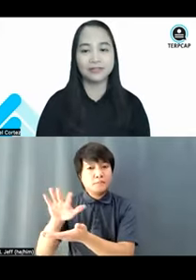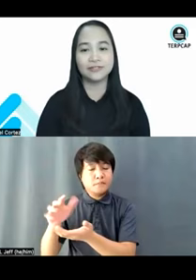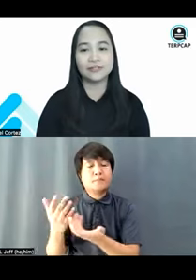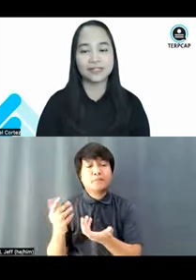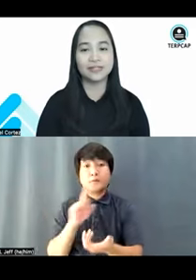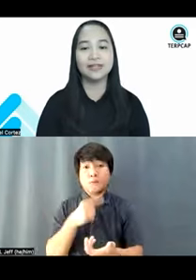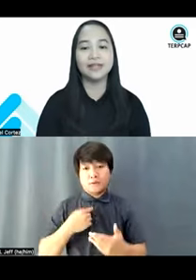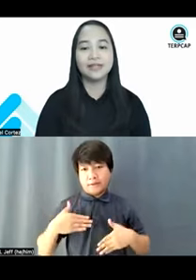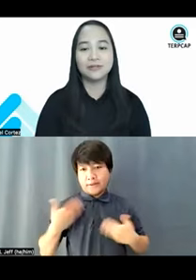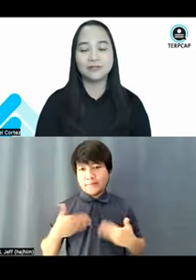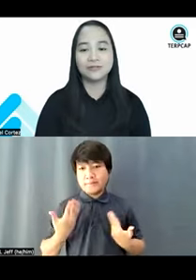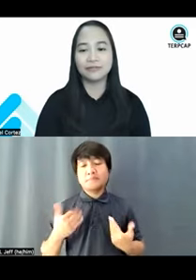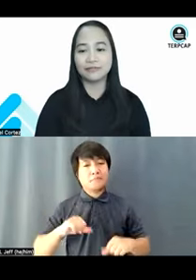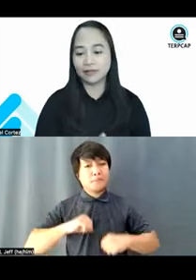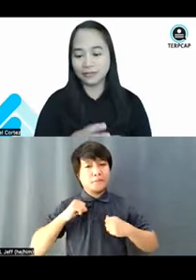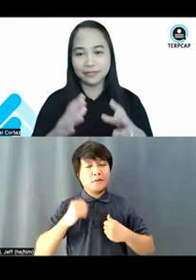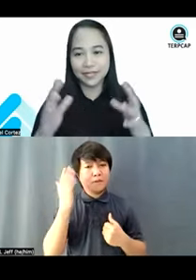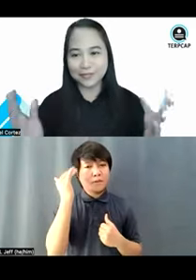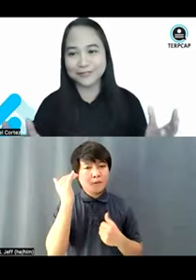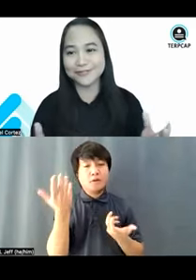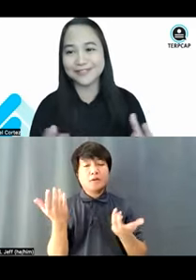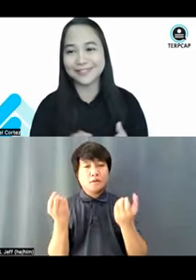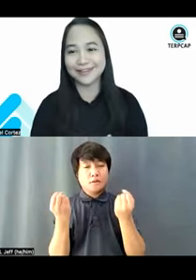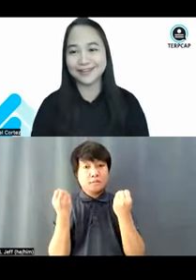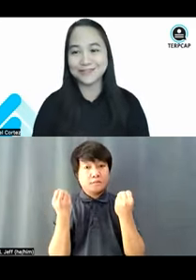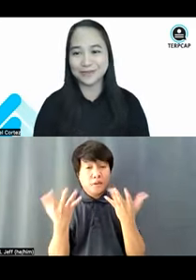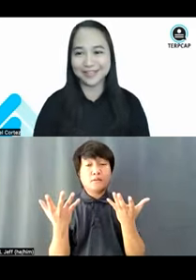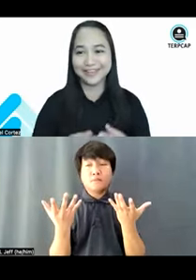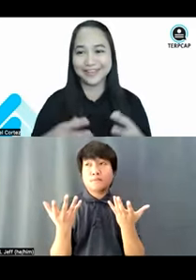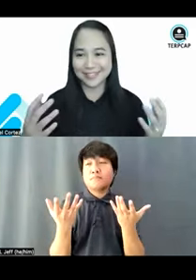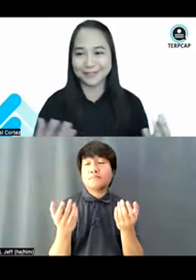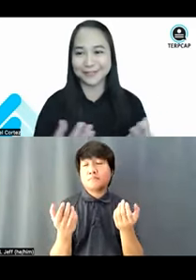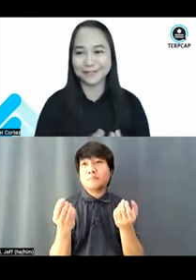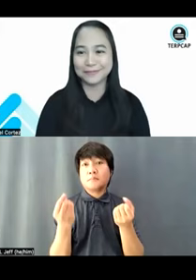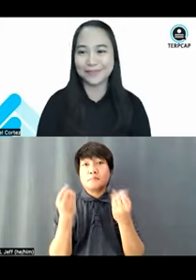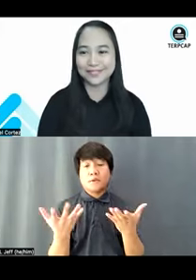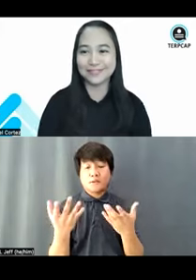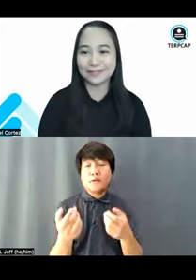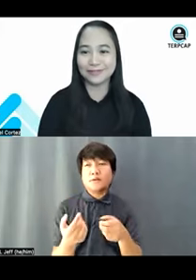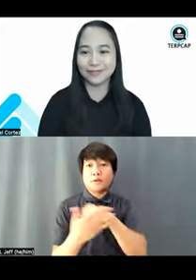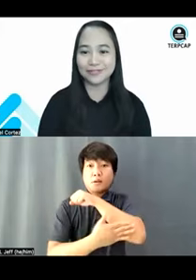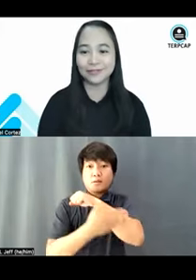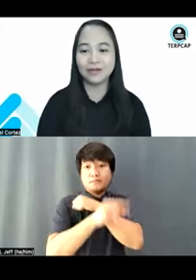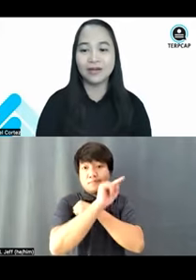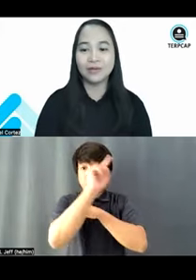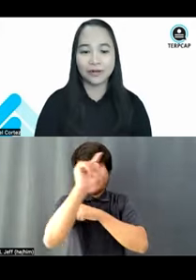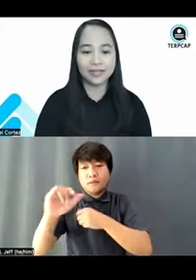proud to see, you know, other nations joining us here in the Philippines to also work and